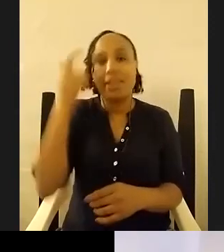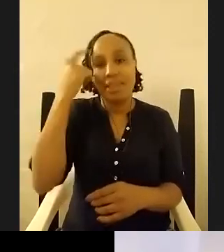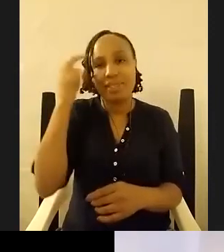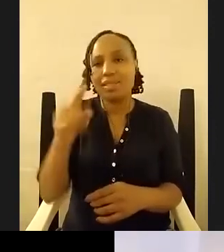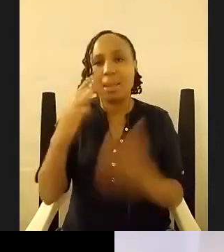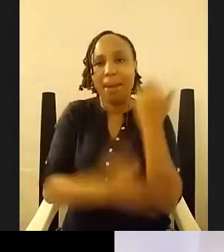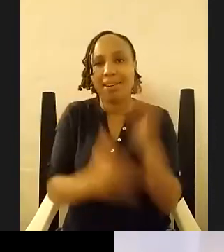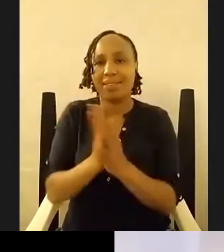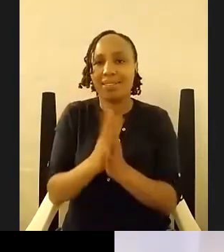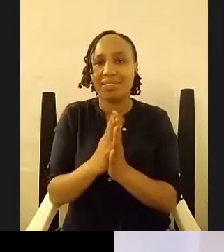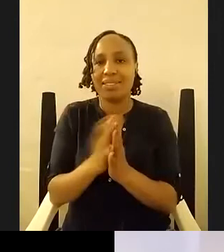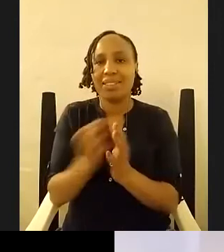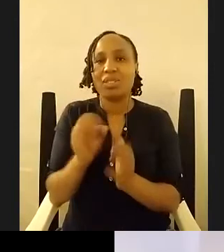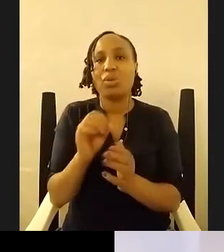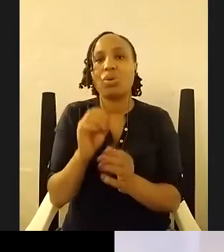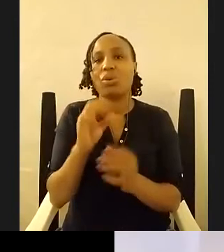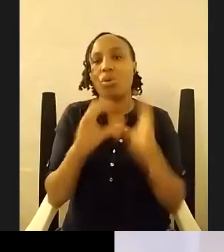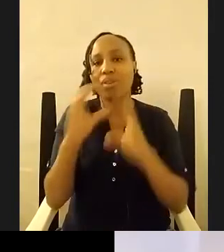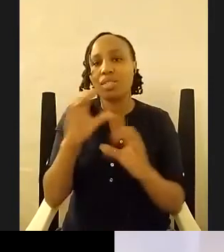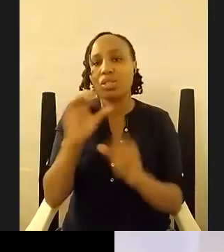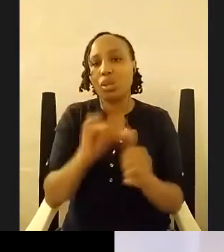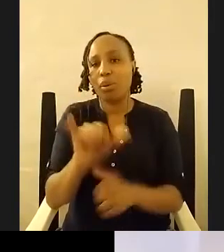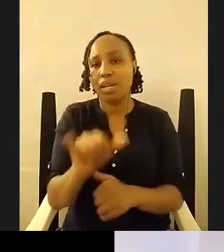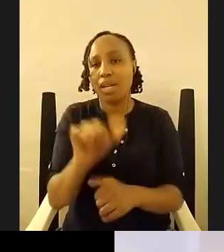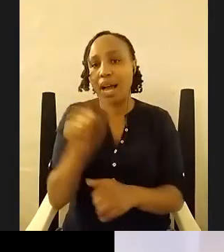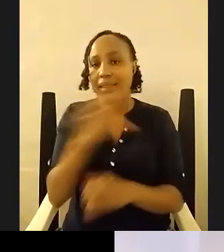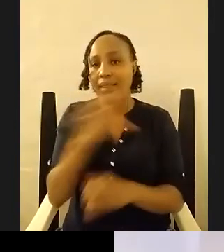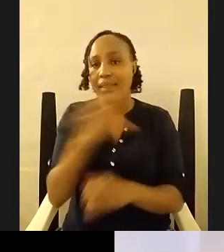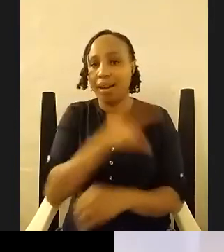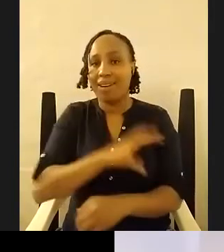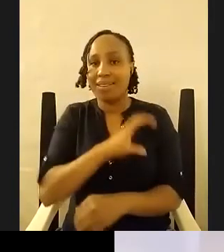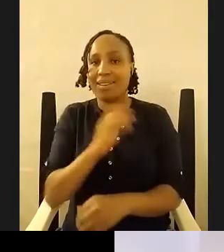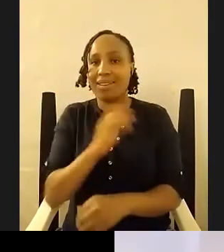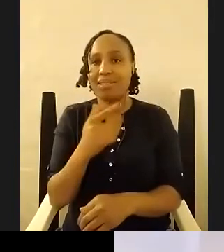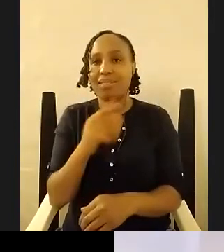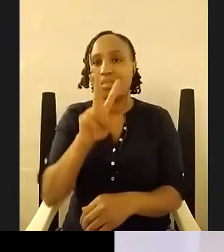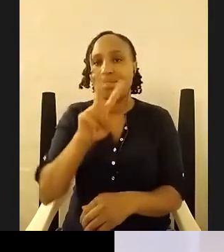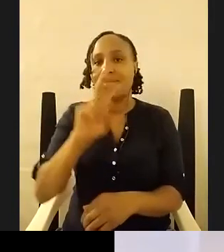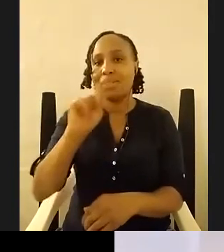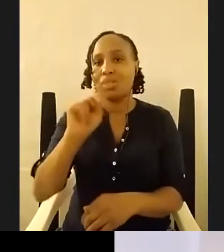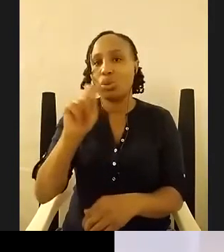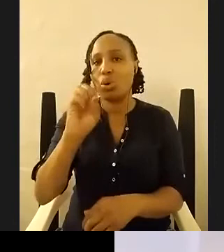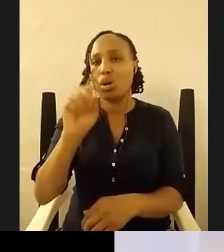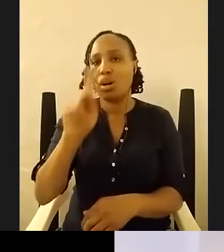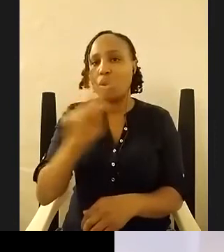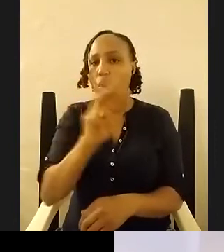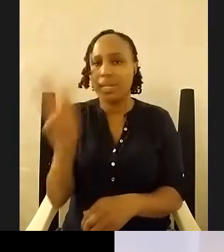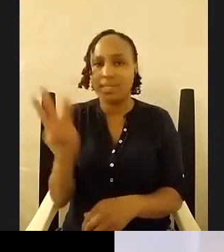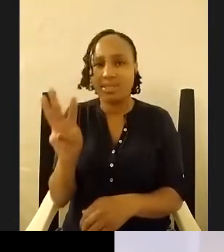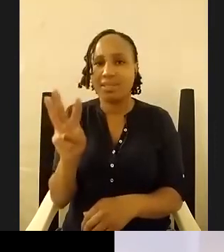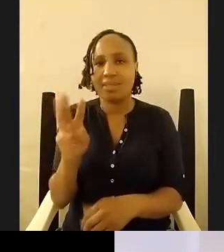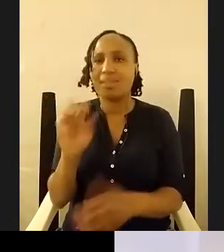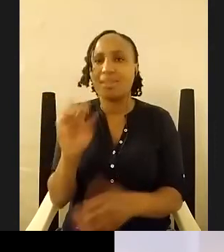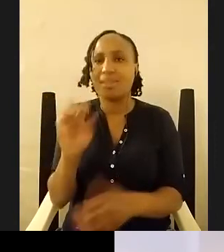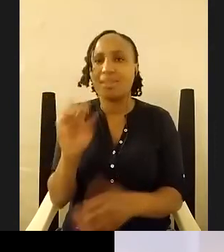and there's another character in another show called vintook vintook worst and i'm like that about sums it up this place is the worst